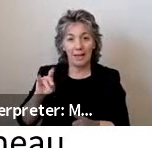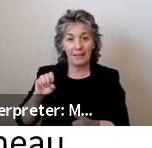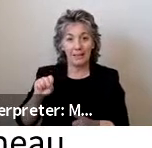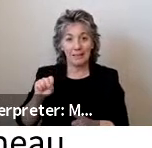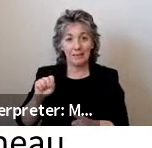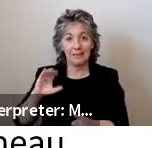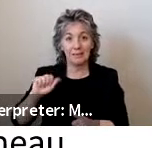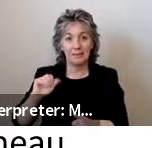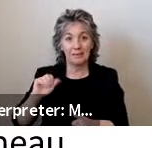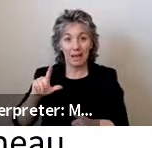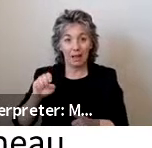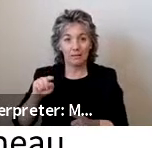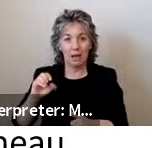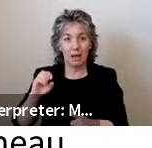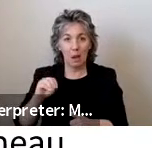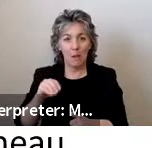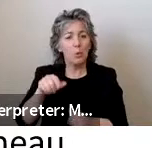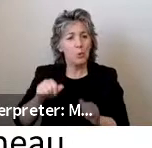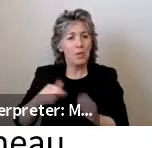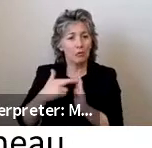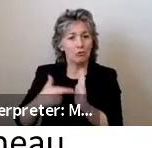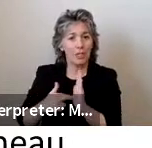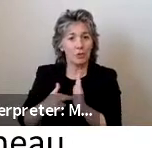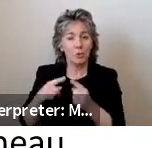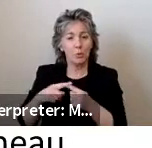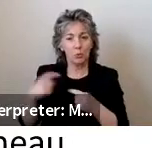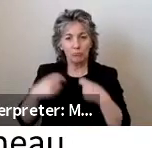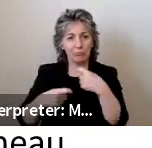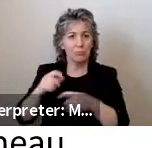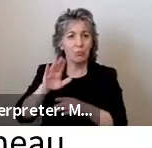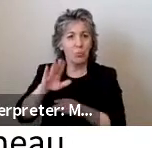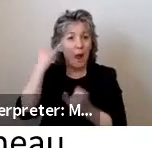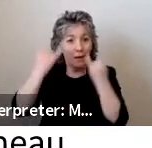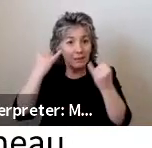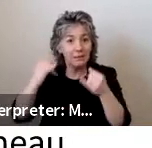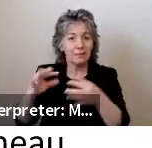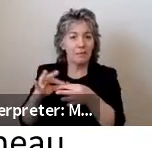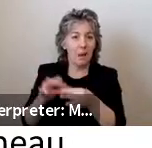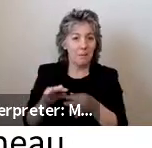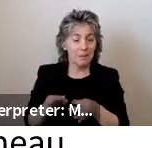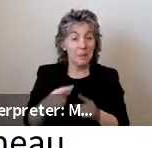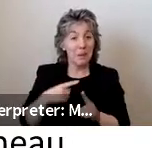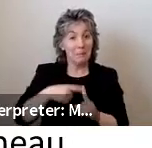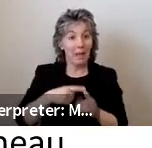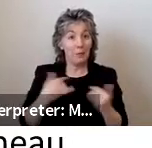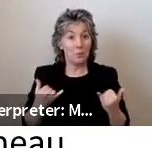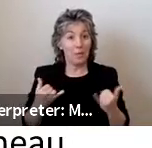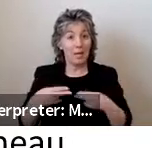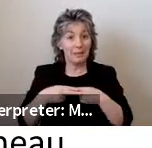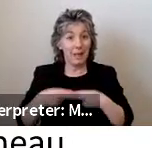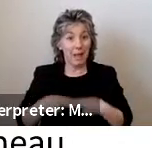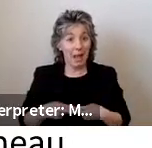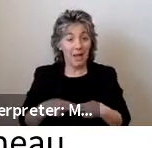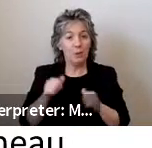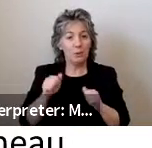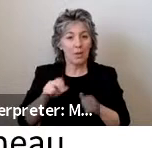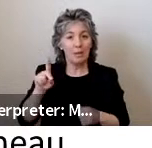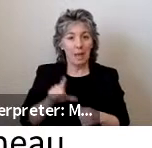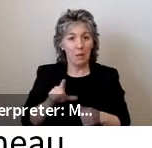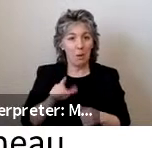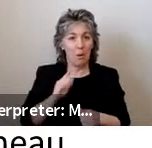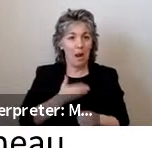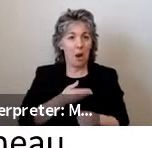you have not already done so, please register to contribute ideas and comments. Also, this PowerPoint presentation is available to download on our website